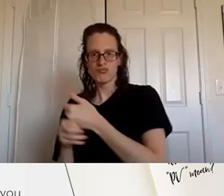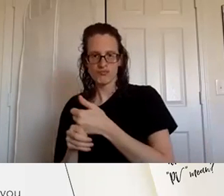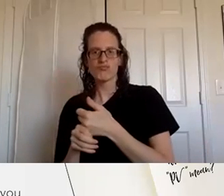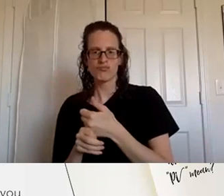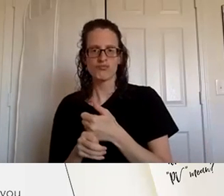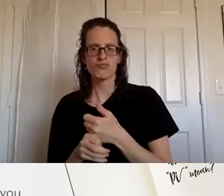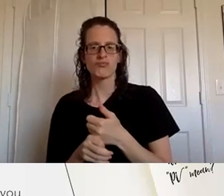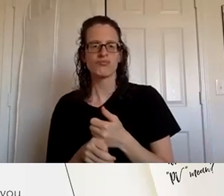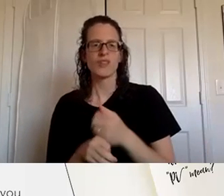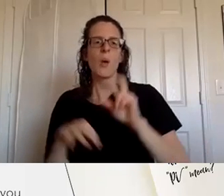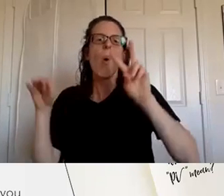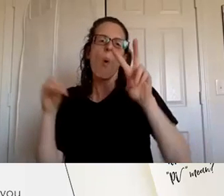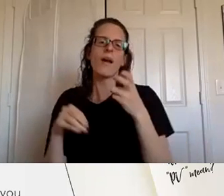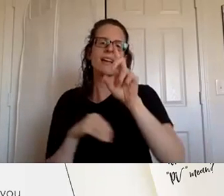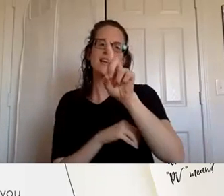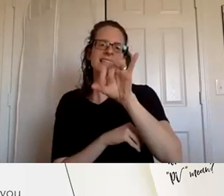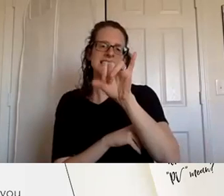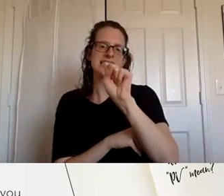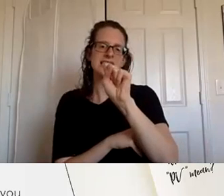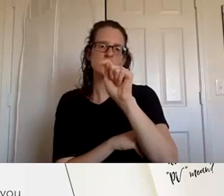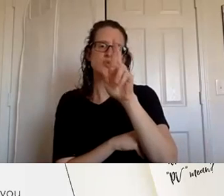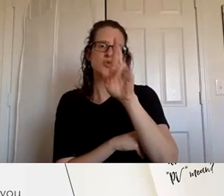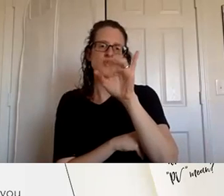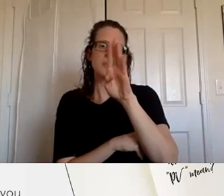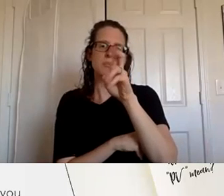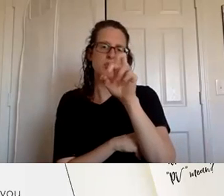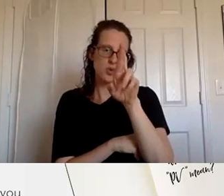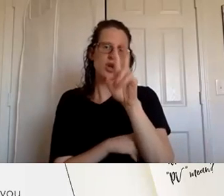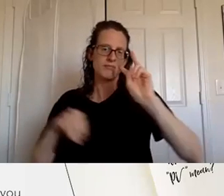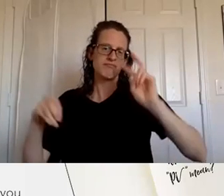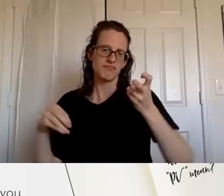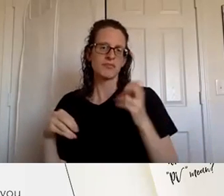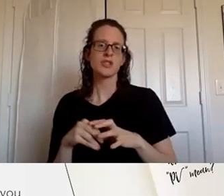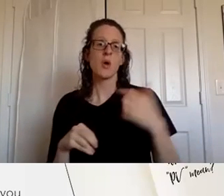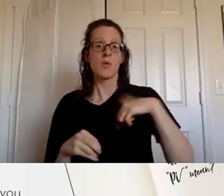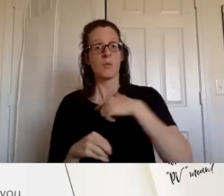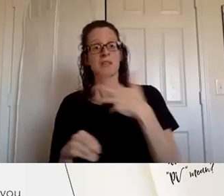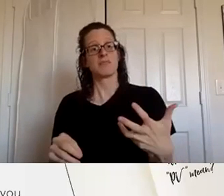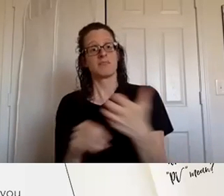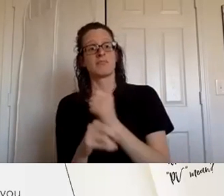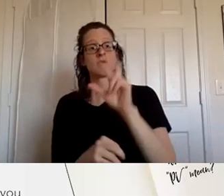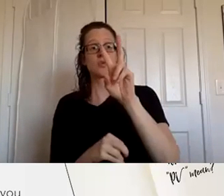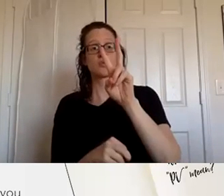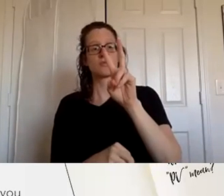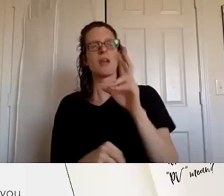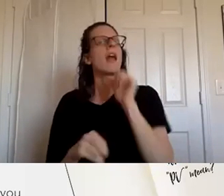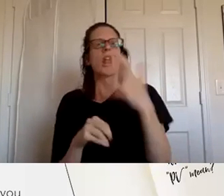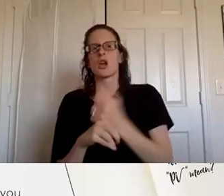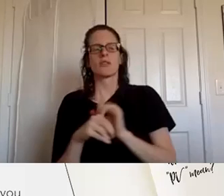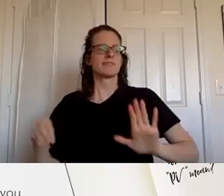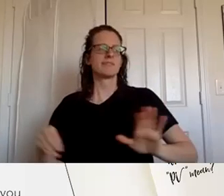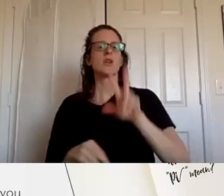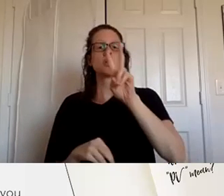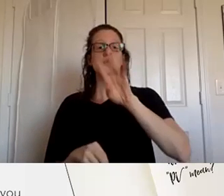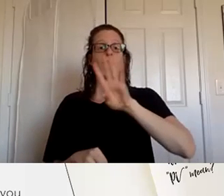a district starts off as a distributor um so we get 24 off retail